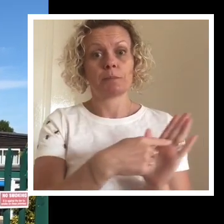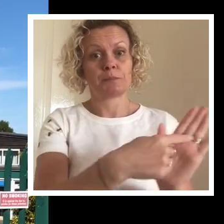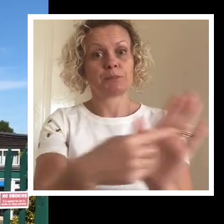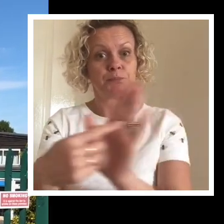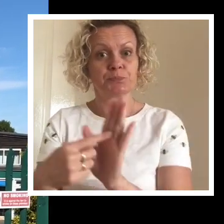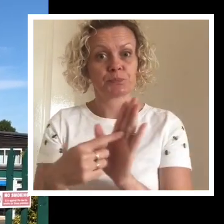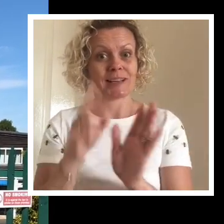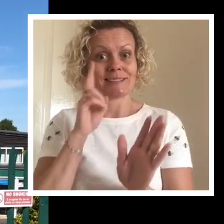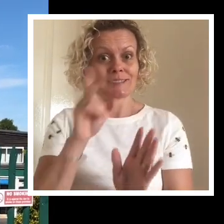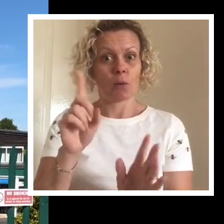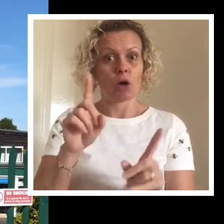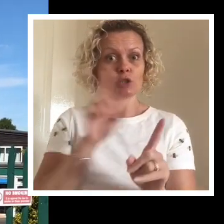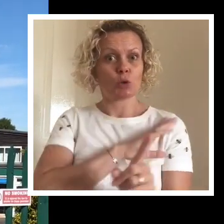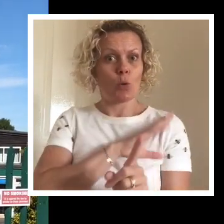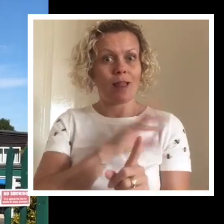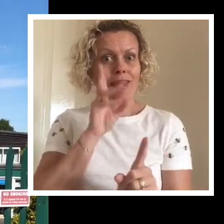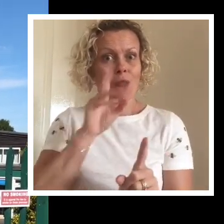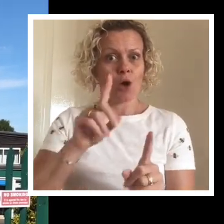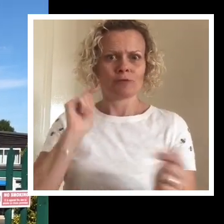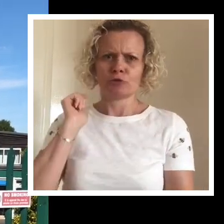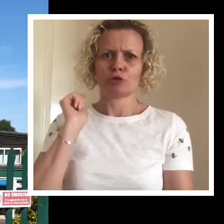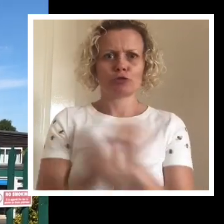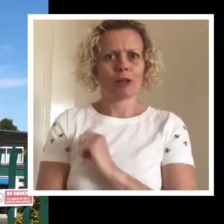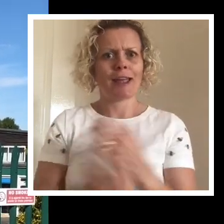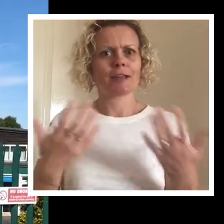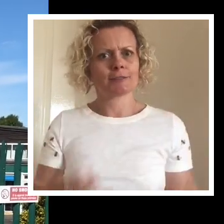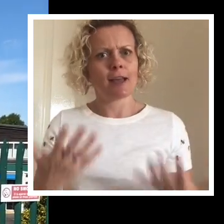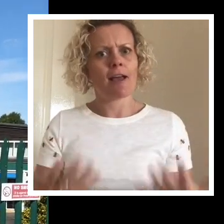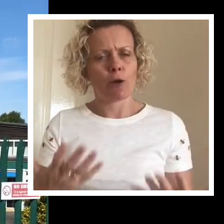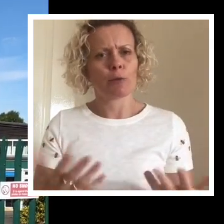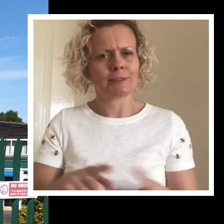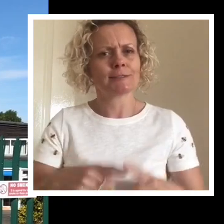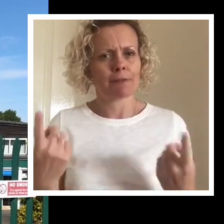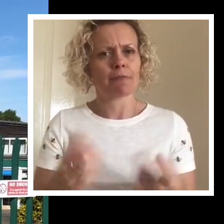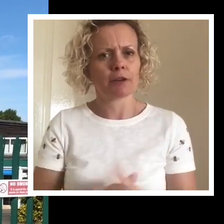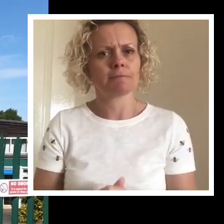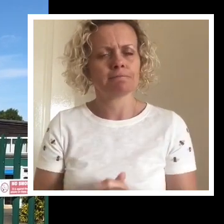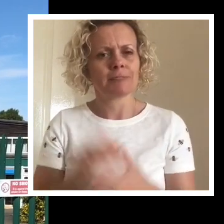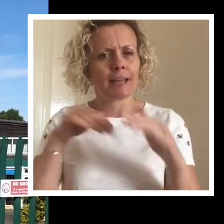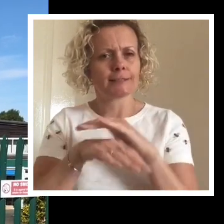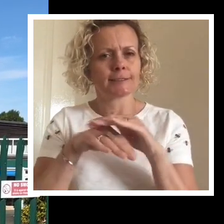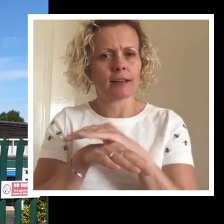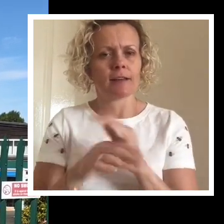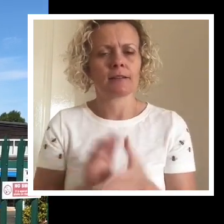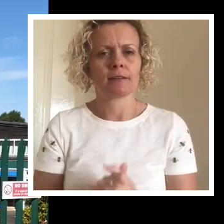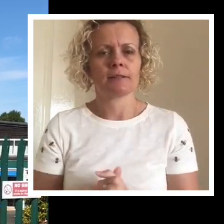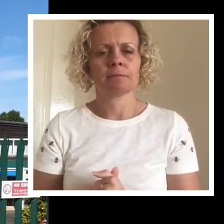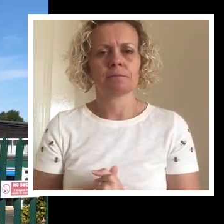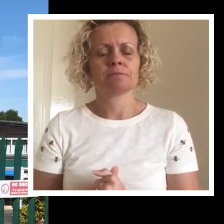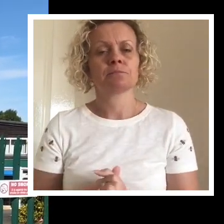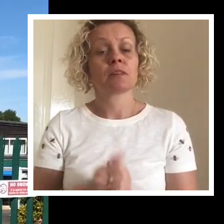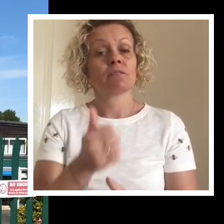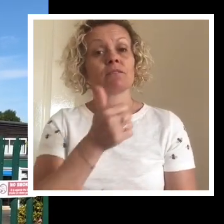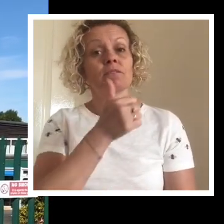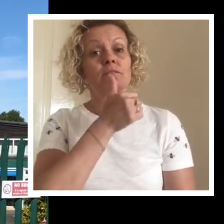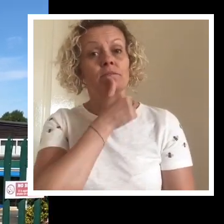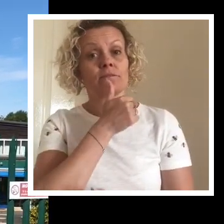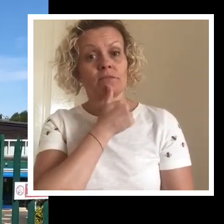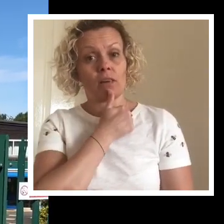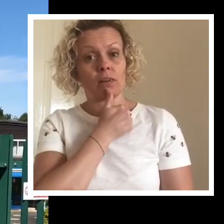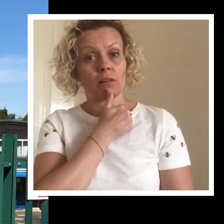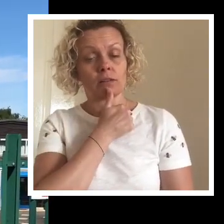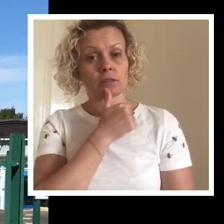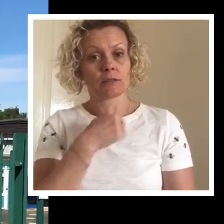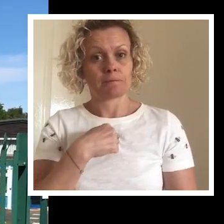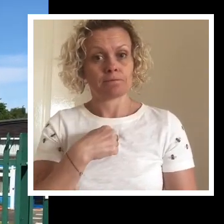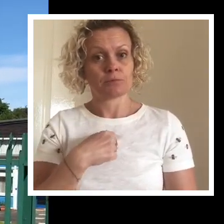you can see what our school is going to look like because it's going to be a little bit different inside when you come back. First of all here